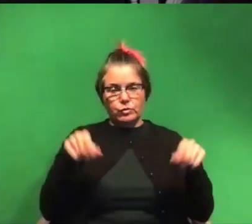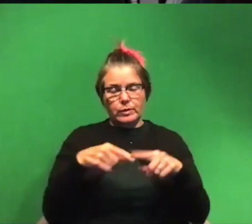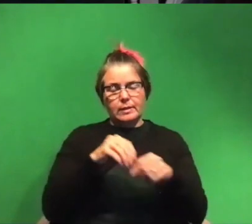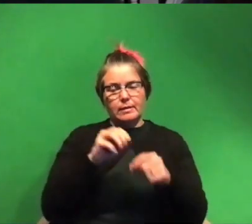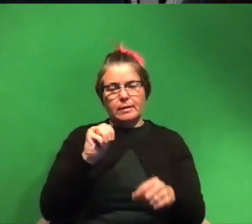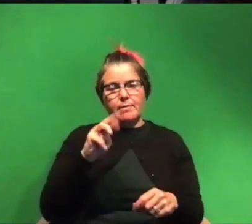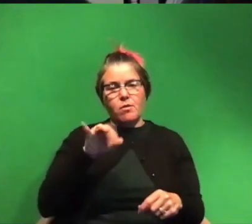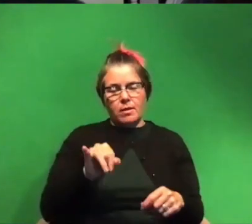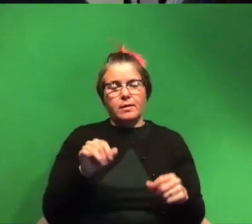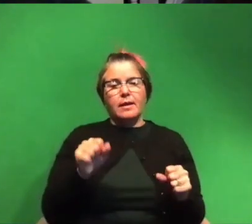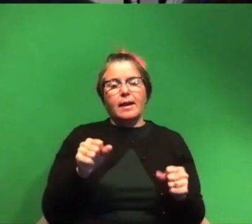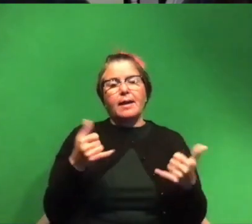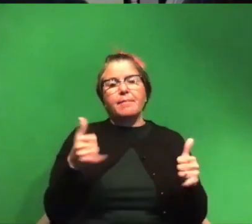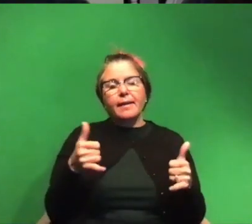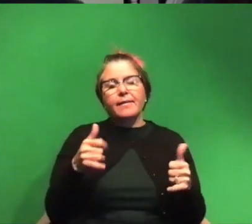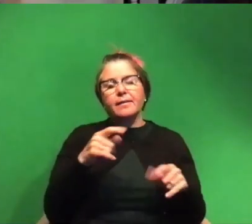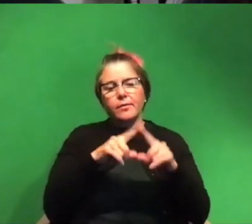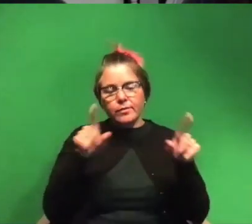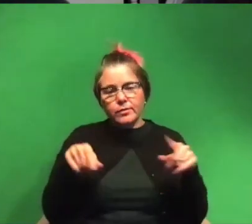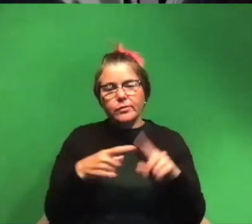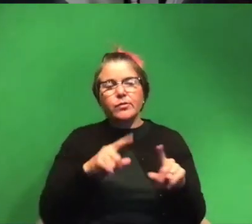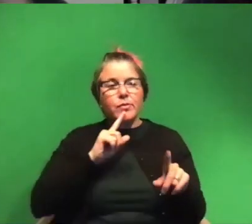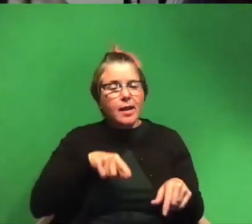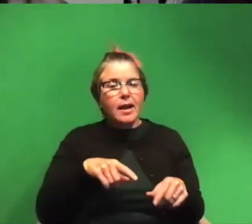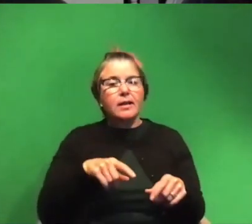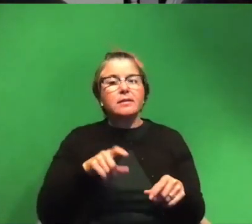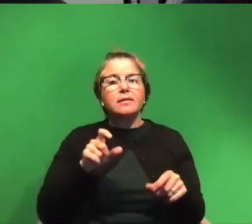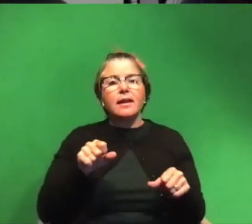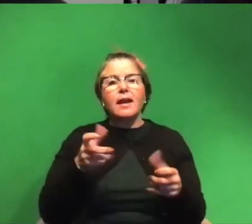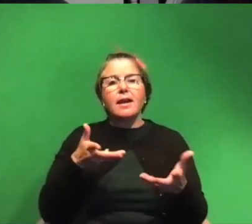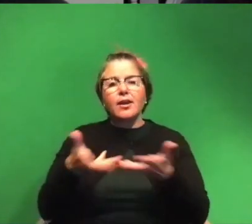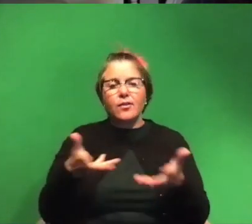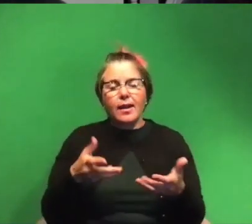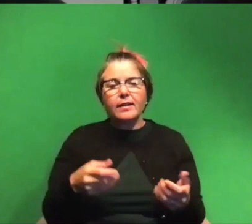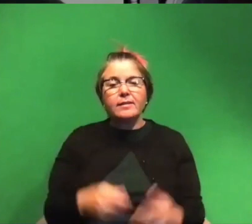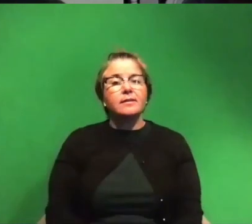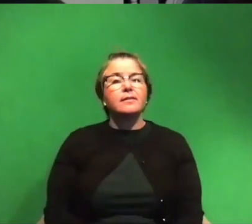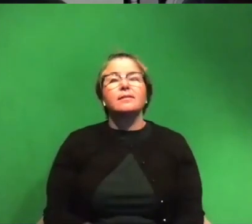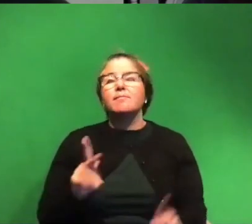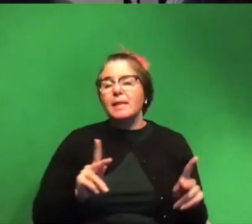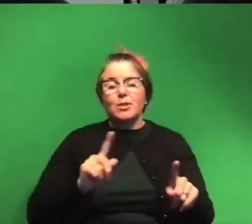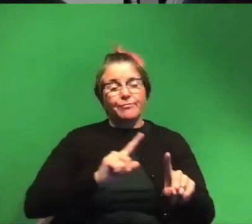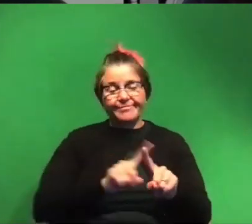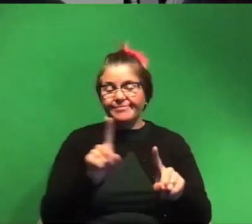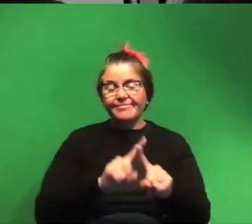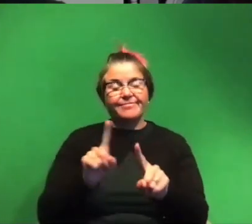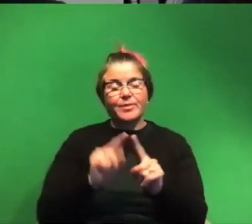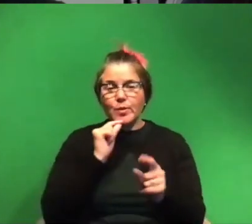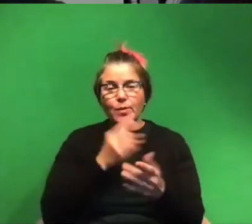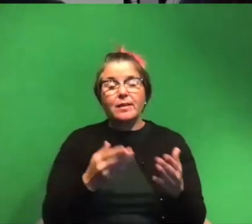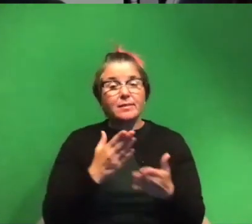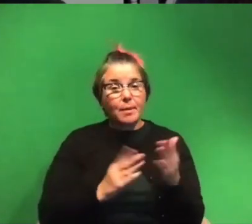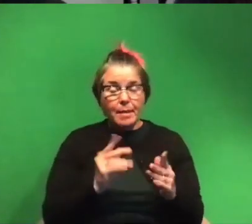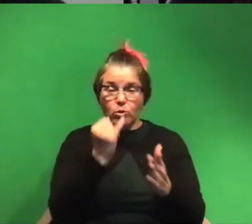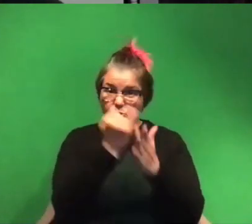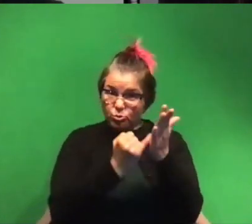and you can play things on there and have them react to that you can have them interact like people do all sorts of cool things i've heard of people drawing in